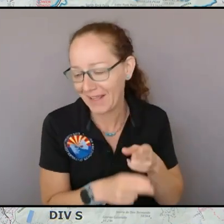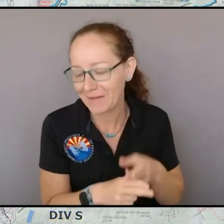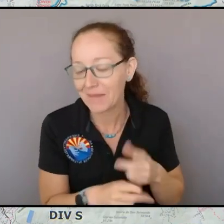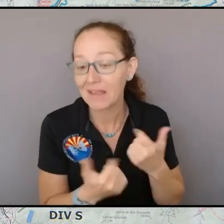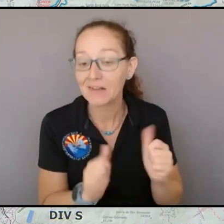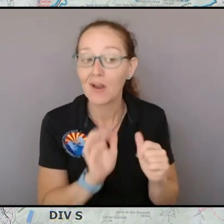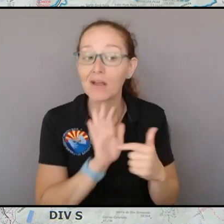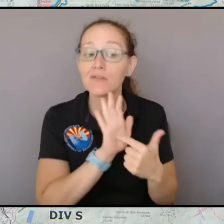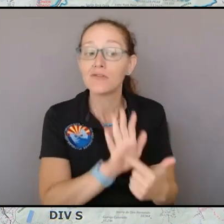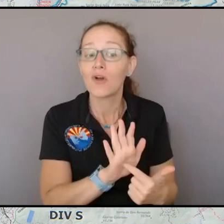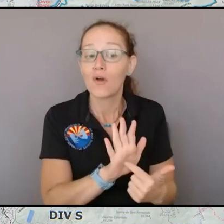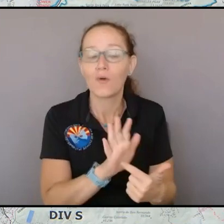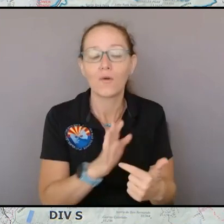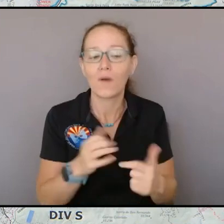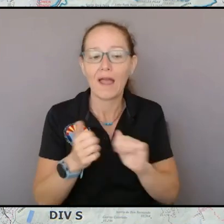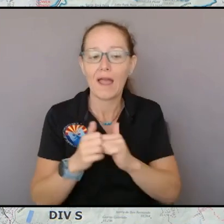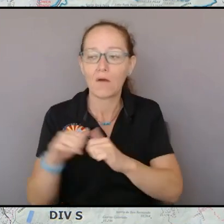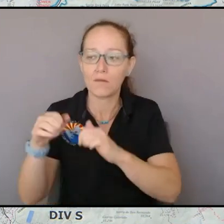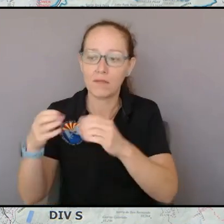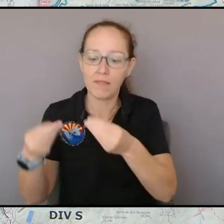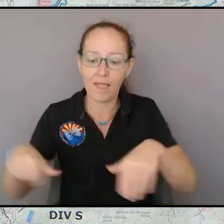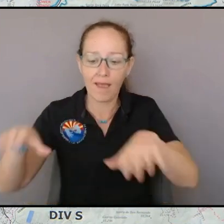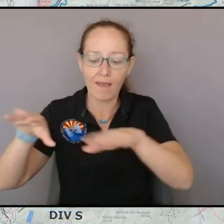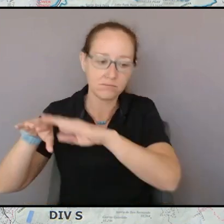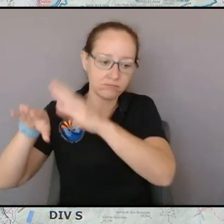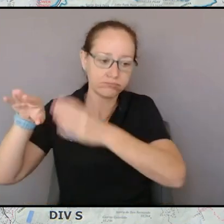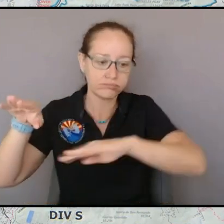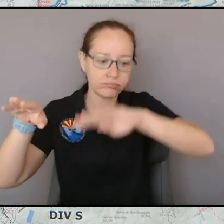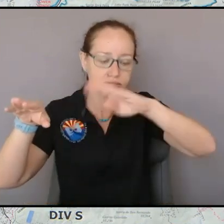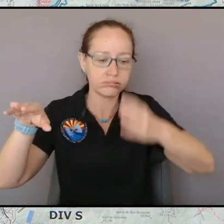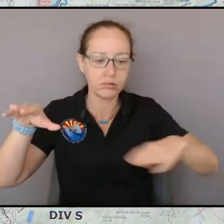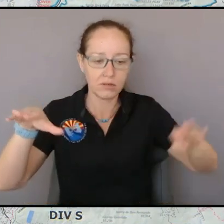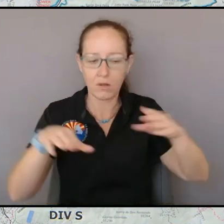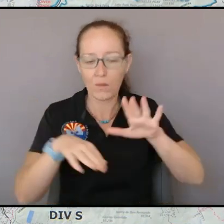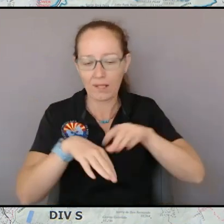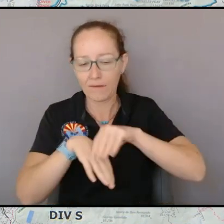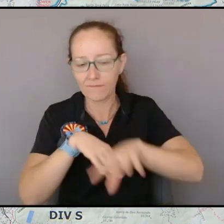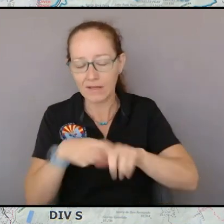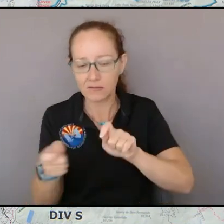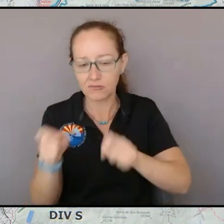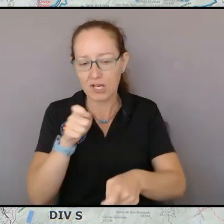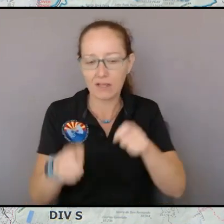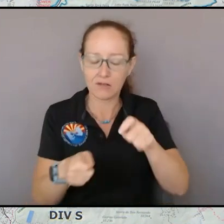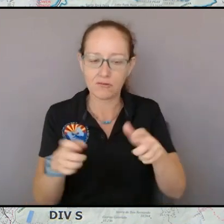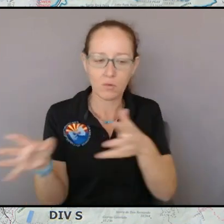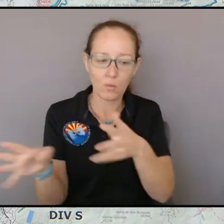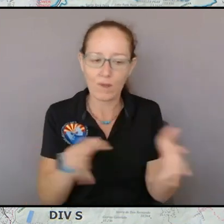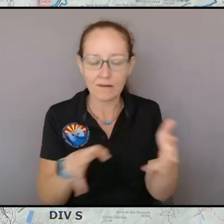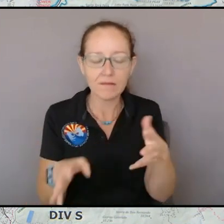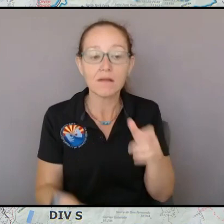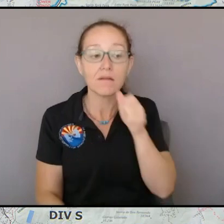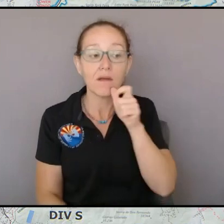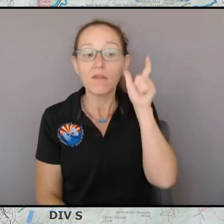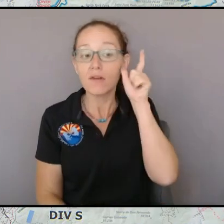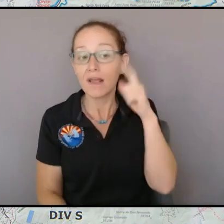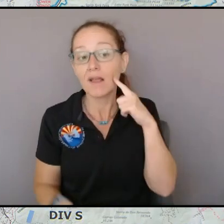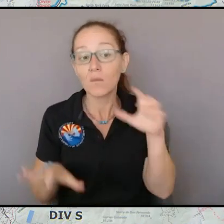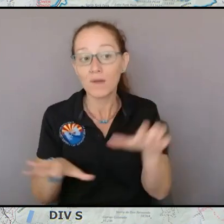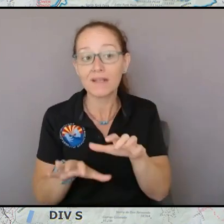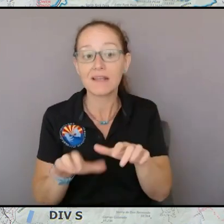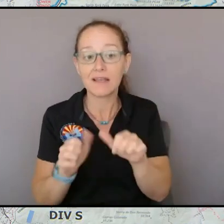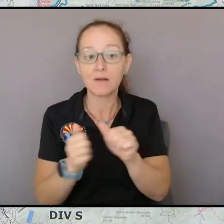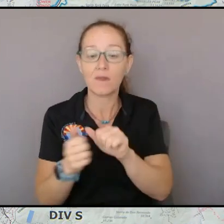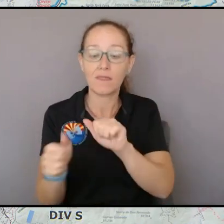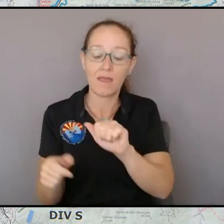we or days prior we had run some wind ninja models on the area above Angostura and what it showed us